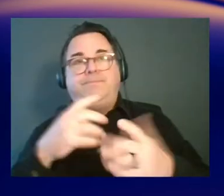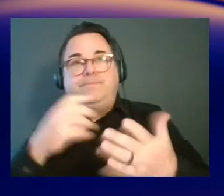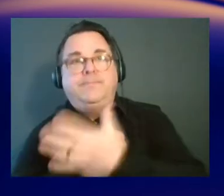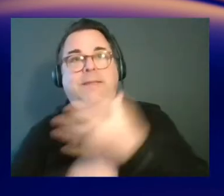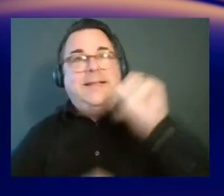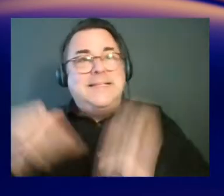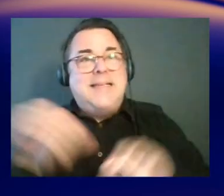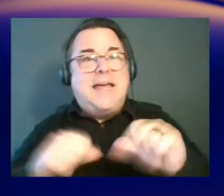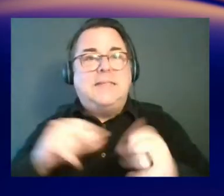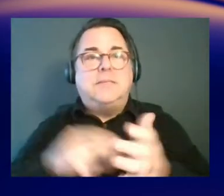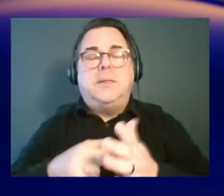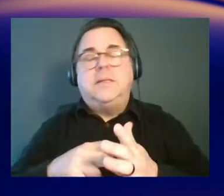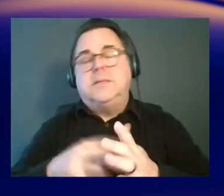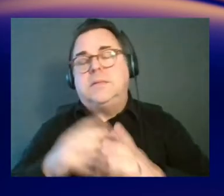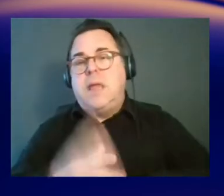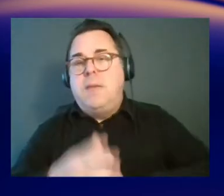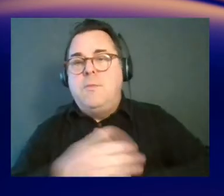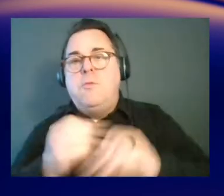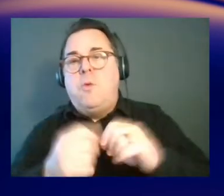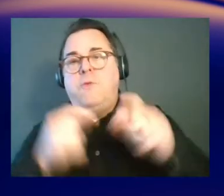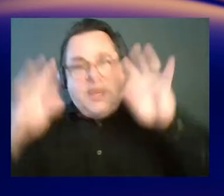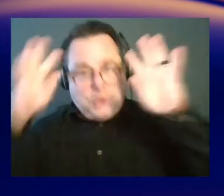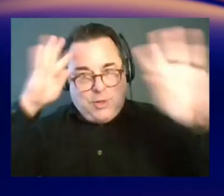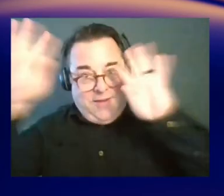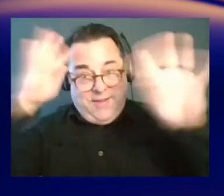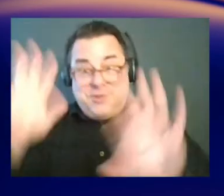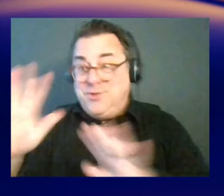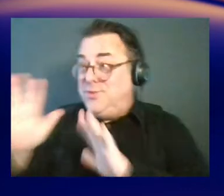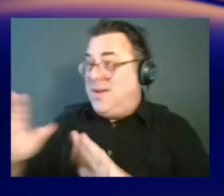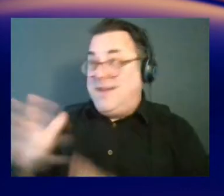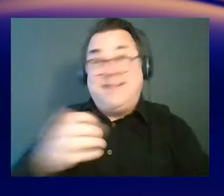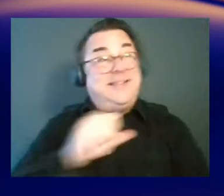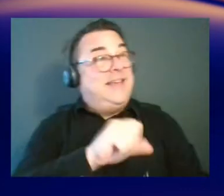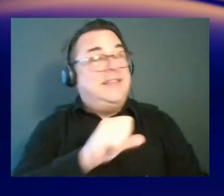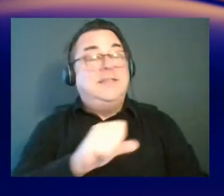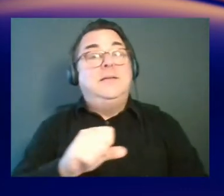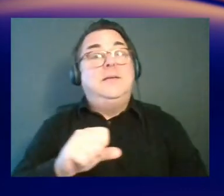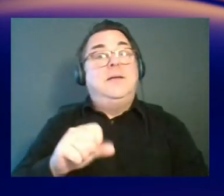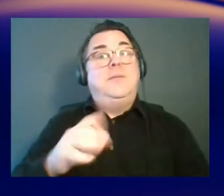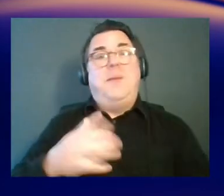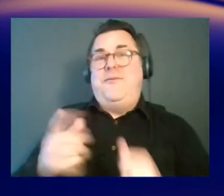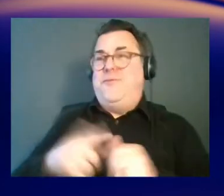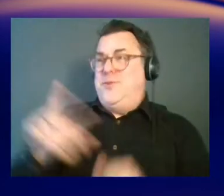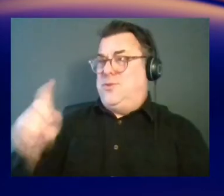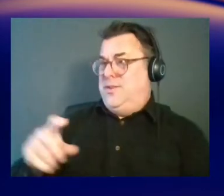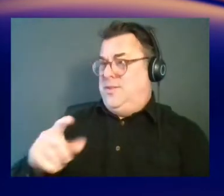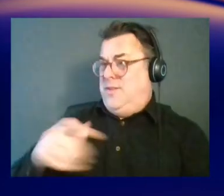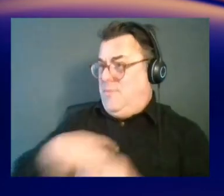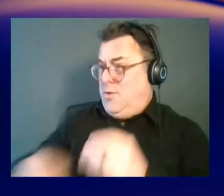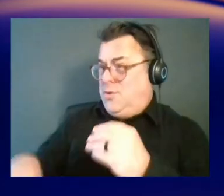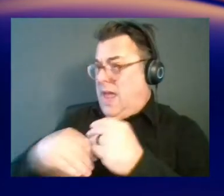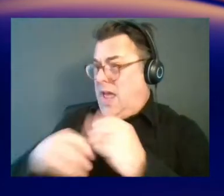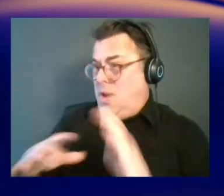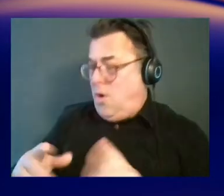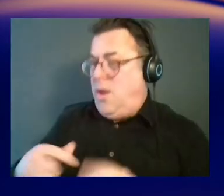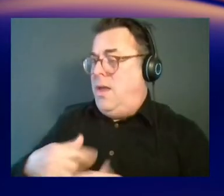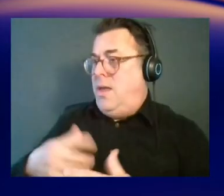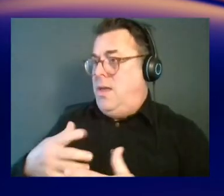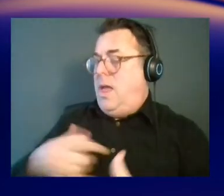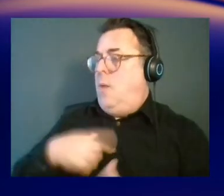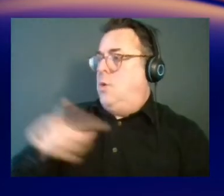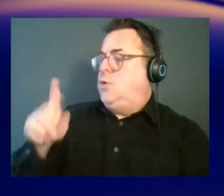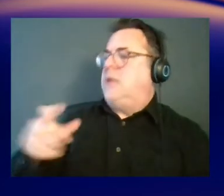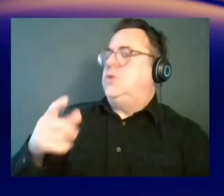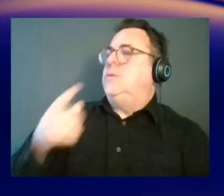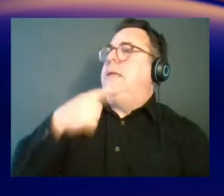that innovation process. Yes. That's great. So that was going to lead to my first question. I'm not sure if you have more to add on that, but I was going to ask you, what